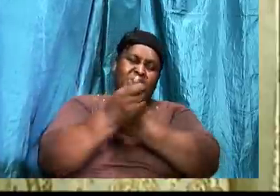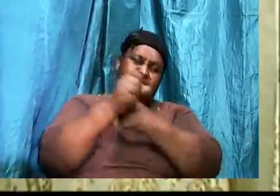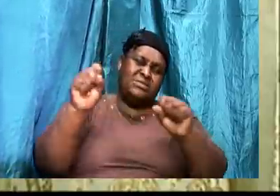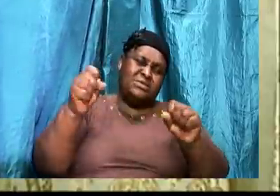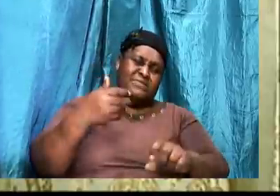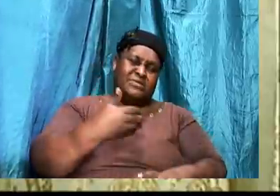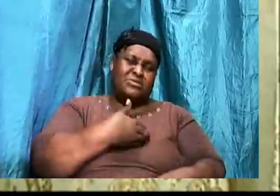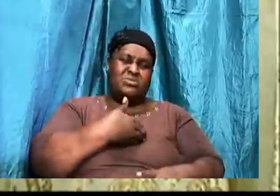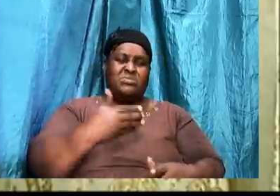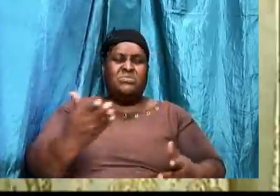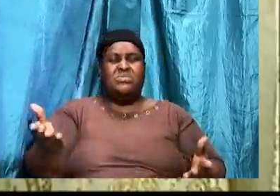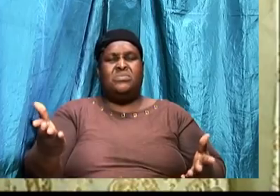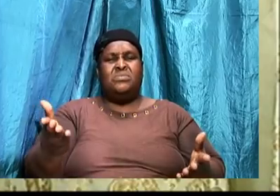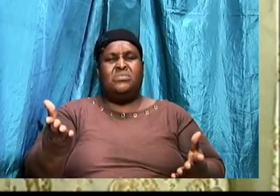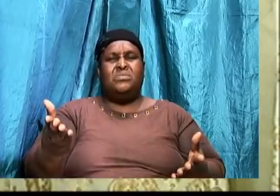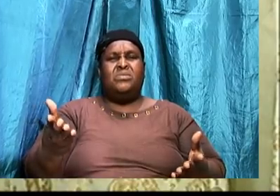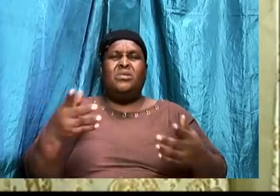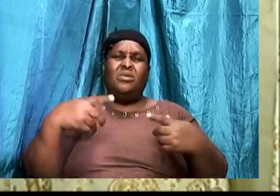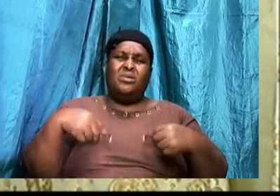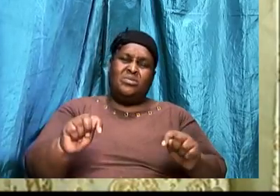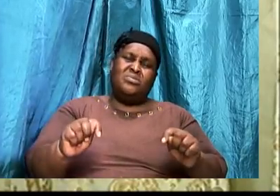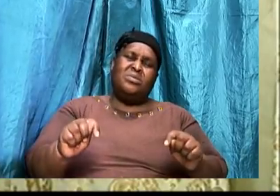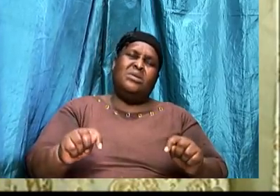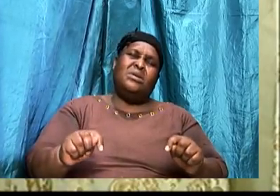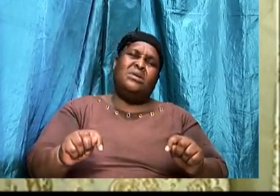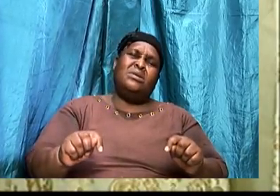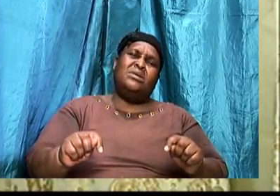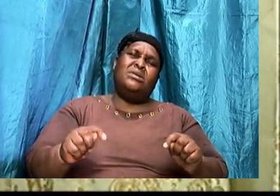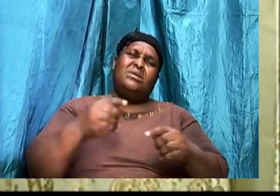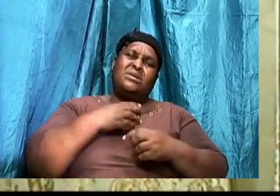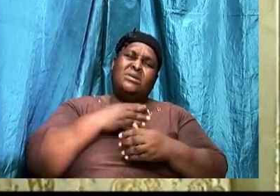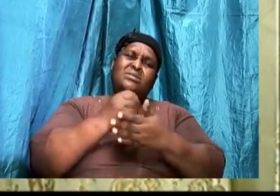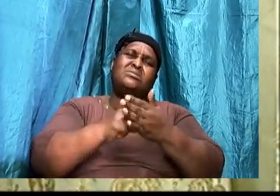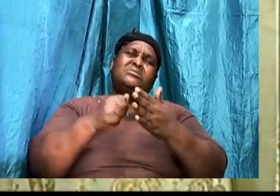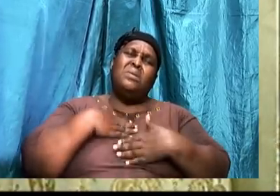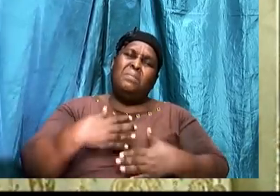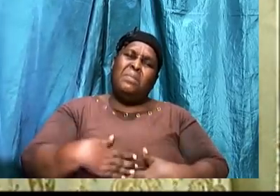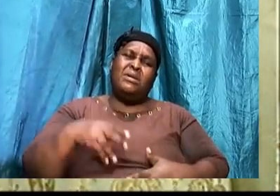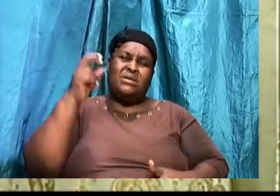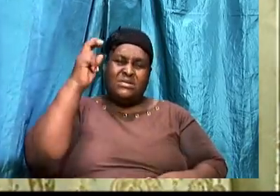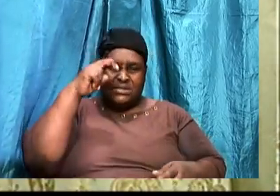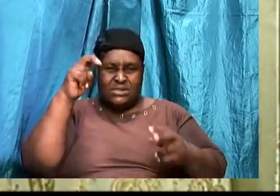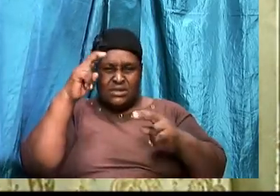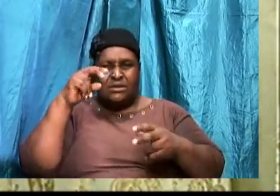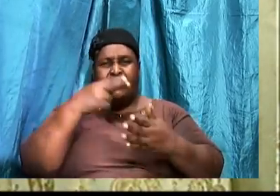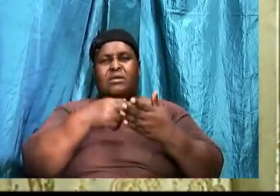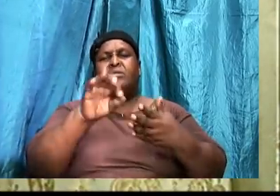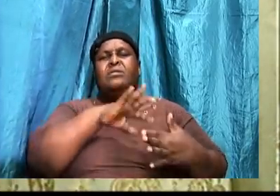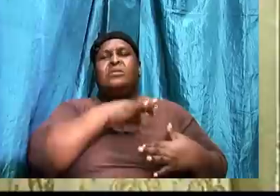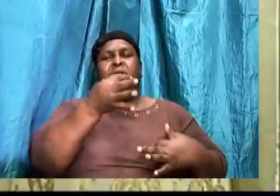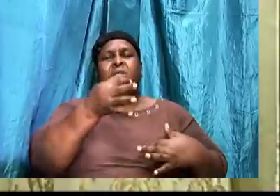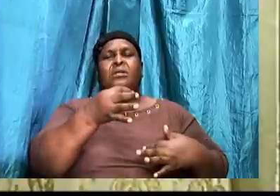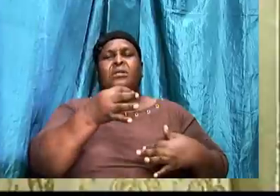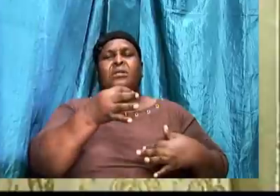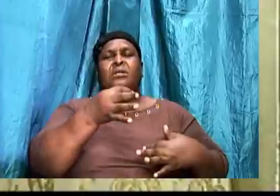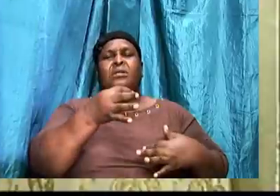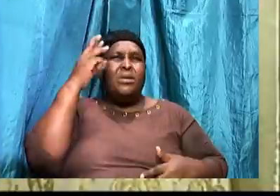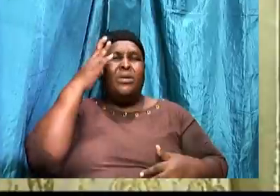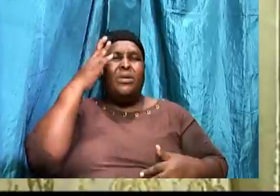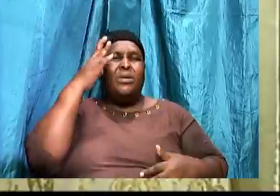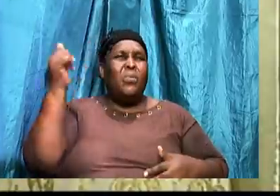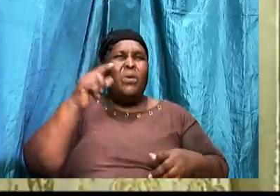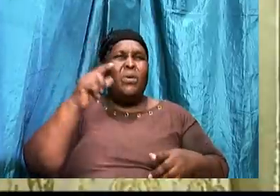To. To. To. Have somebody. Because somebody. Is seeking the Holy Ghost. And probably you're wondering. Why you can't get the Holy Ghost.